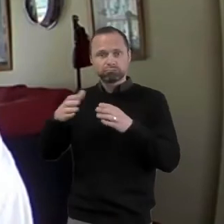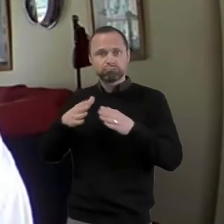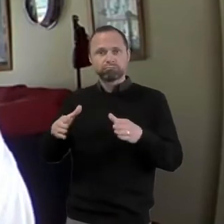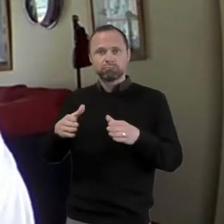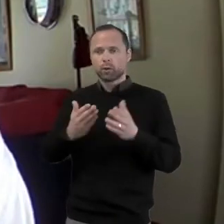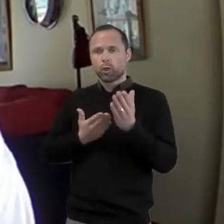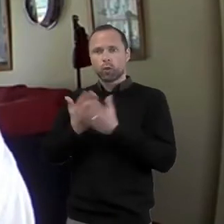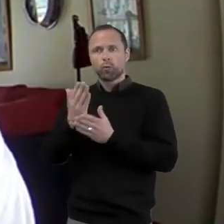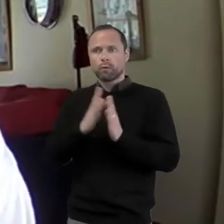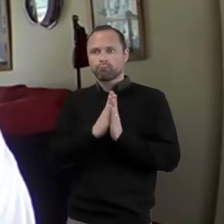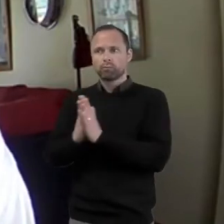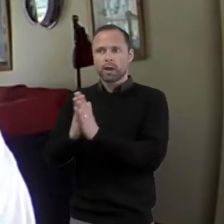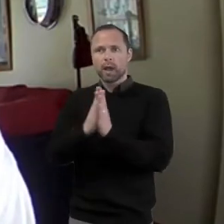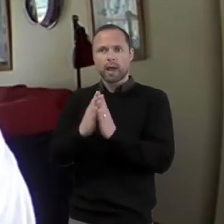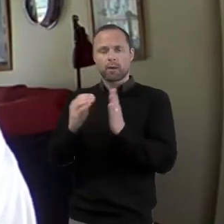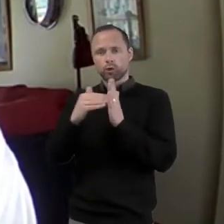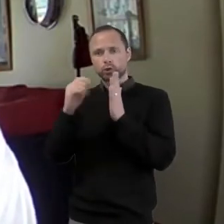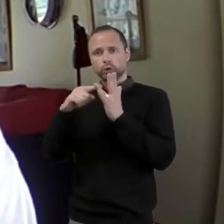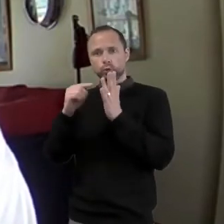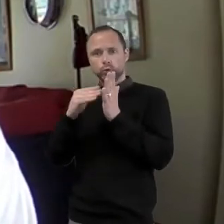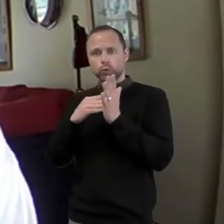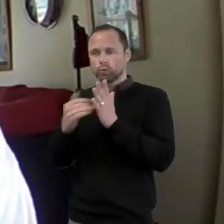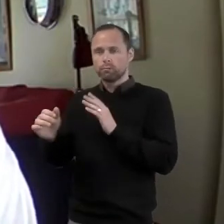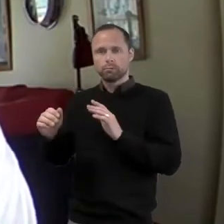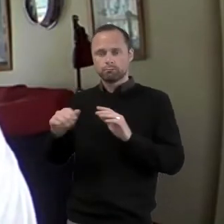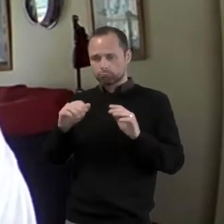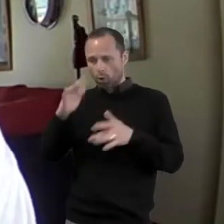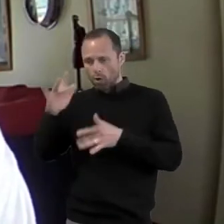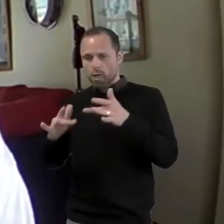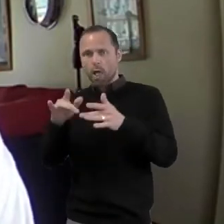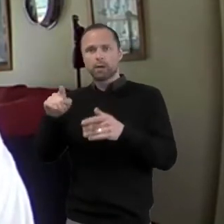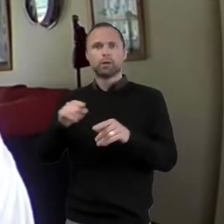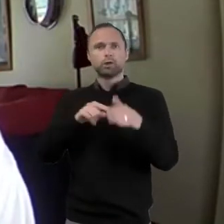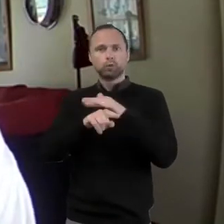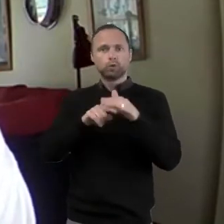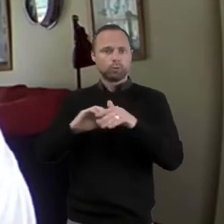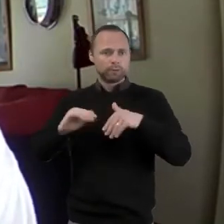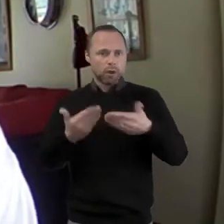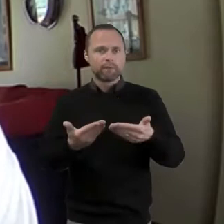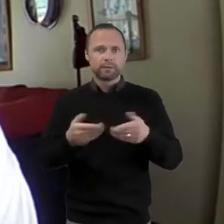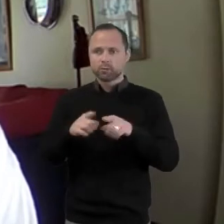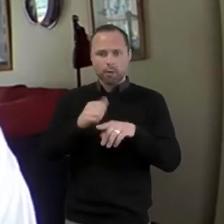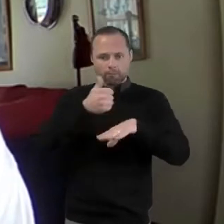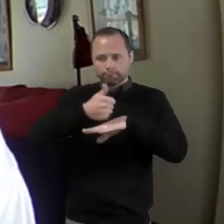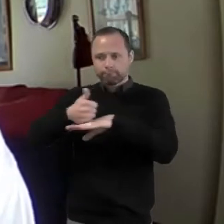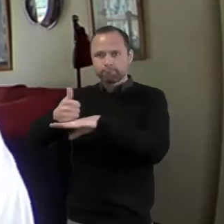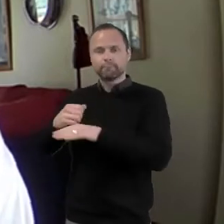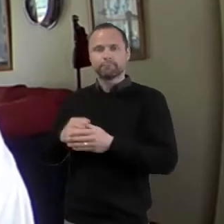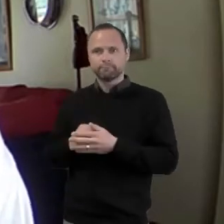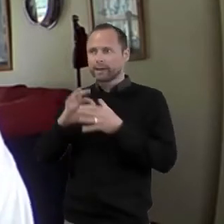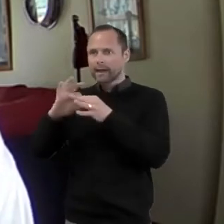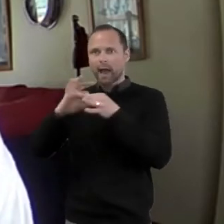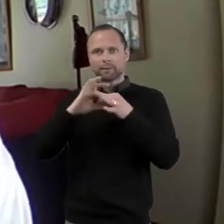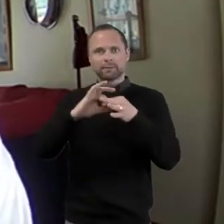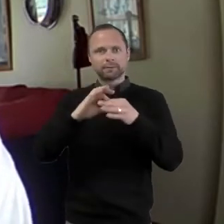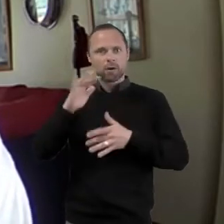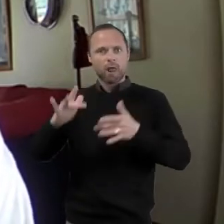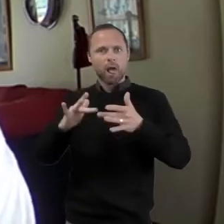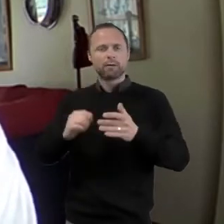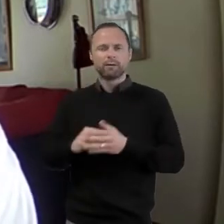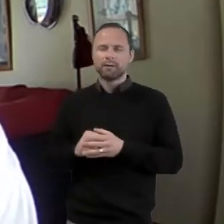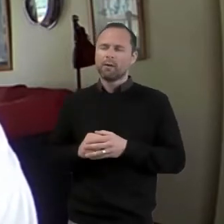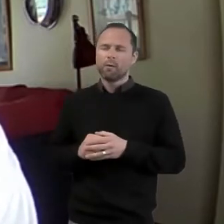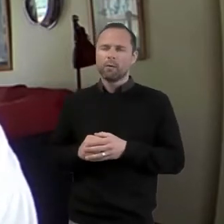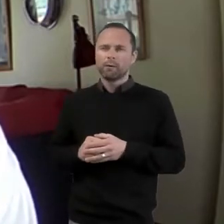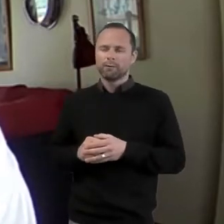calls or preparing videos for our YouTube services. And we have heard fantastic stories